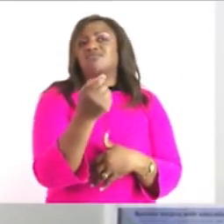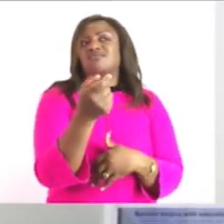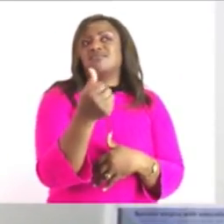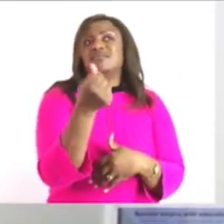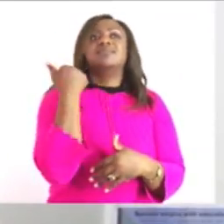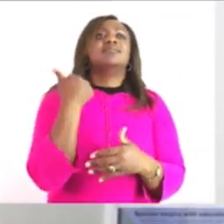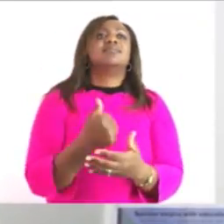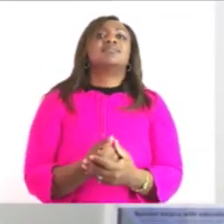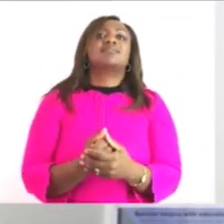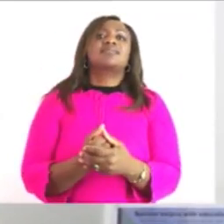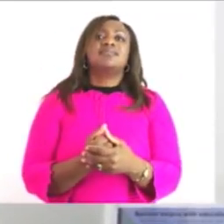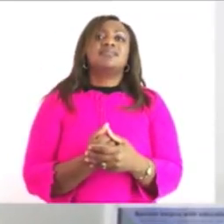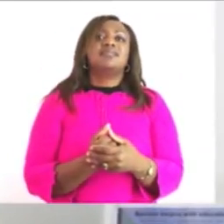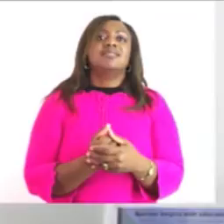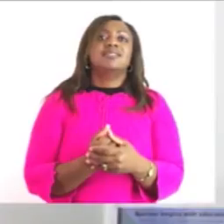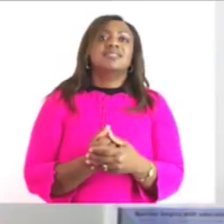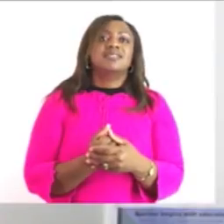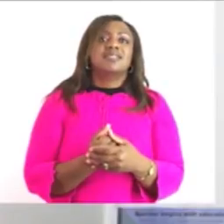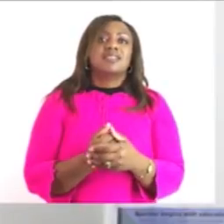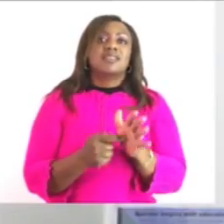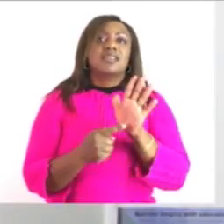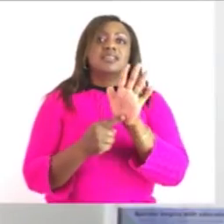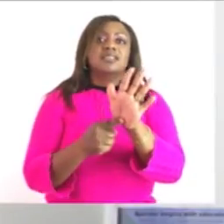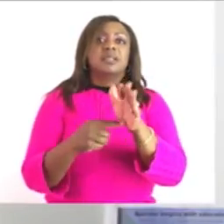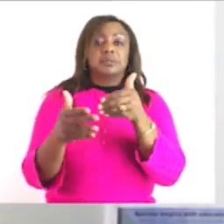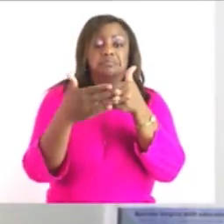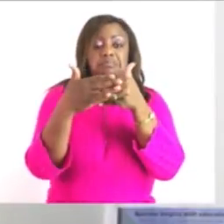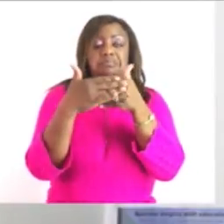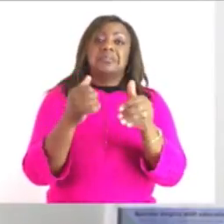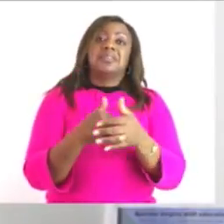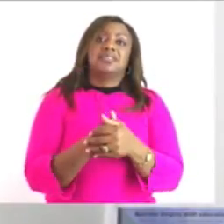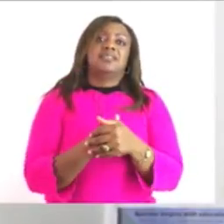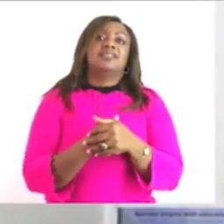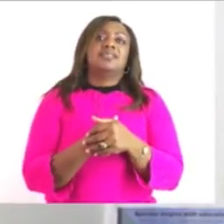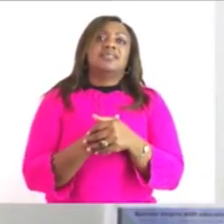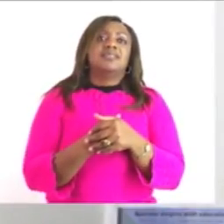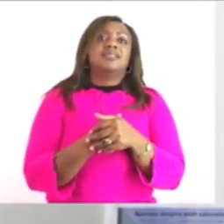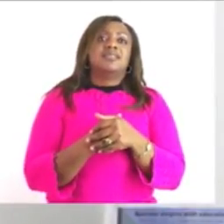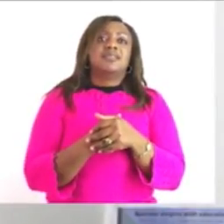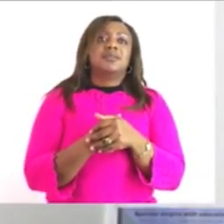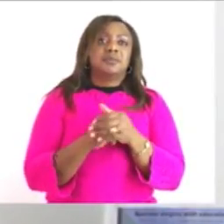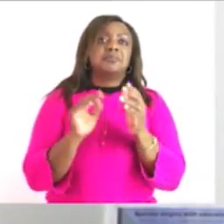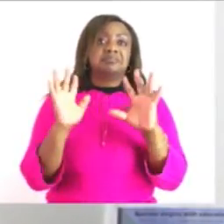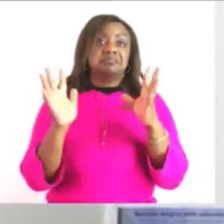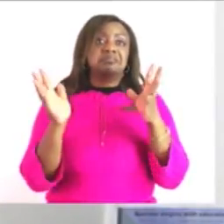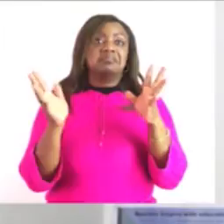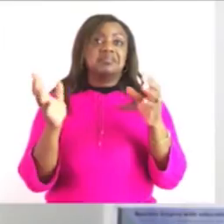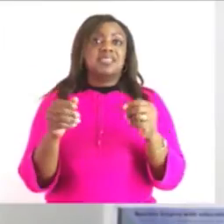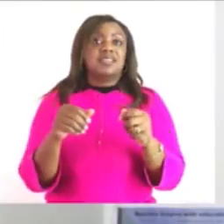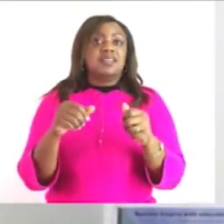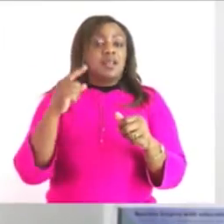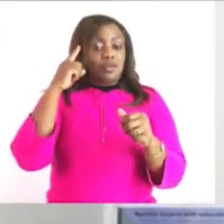550 is close to 500 so the prediction